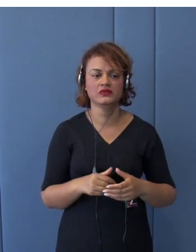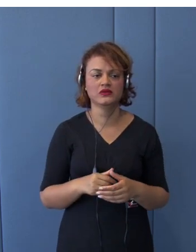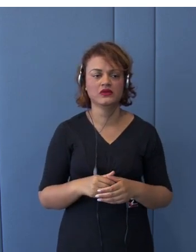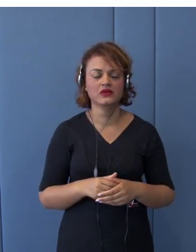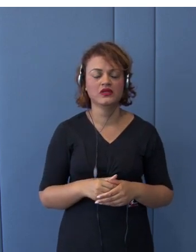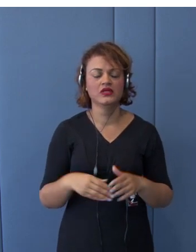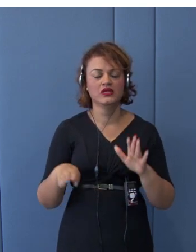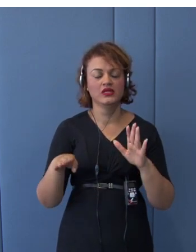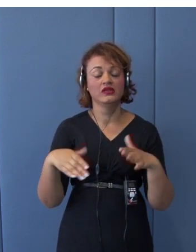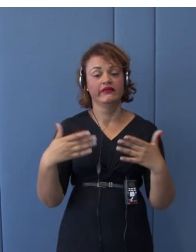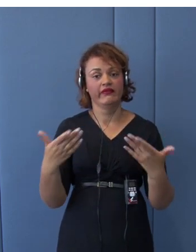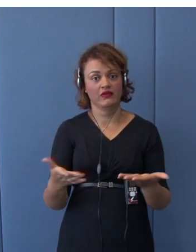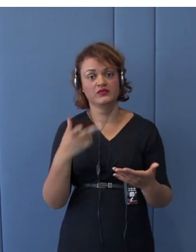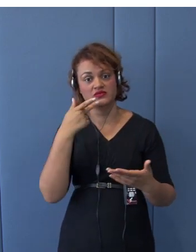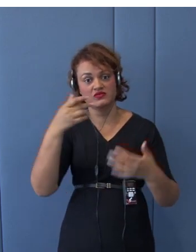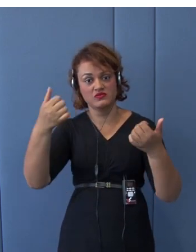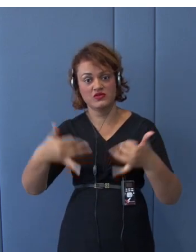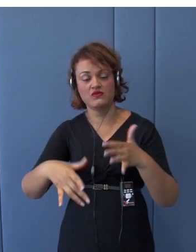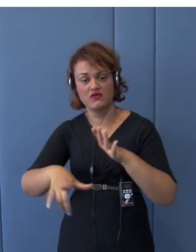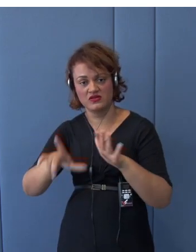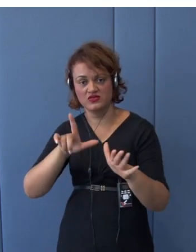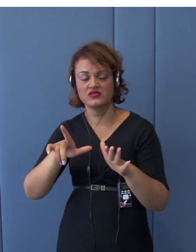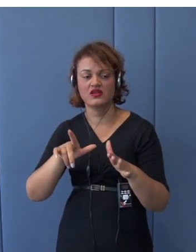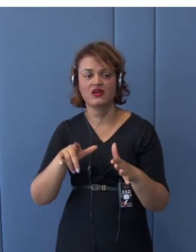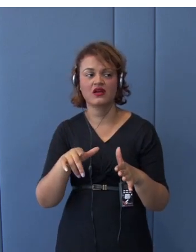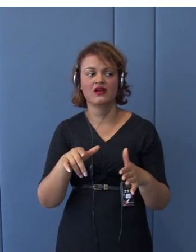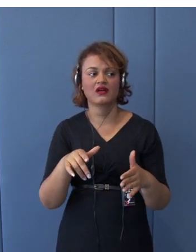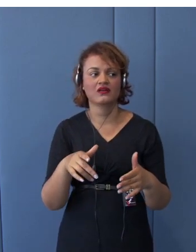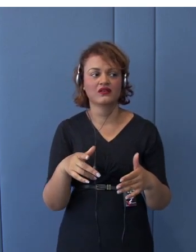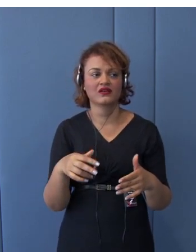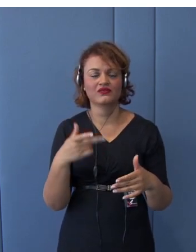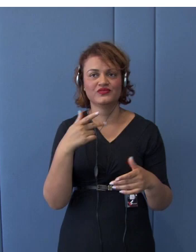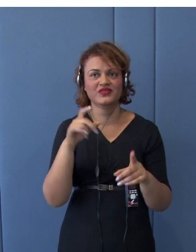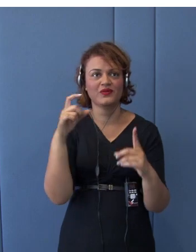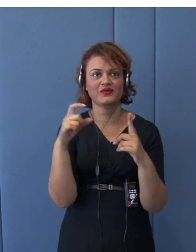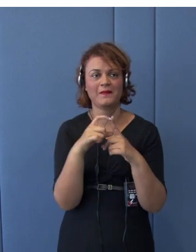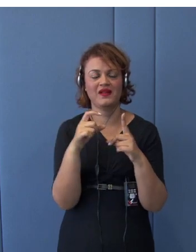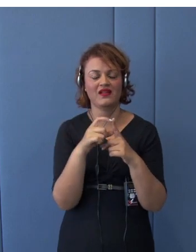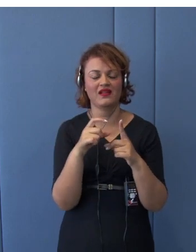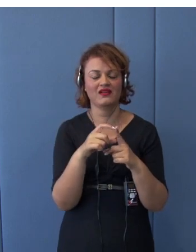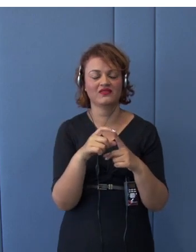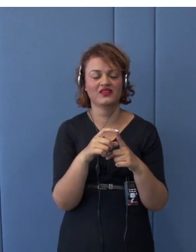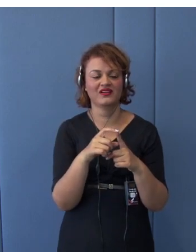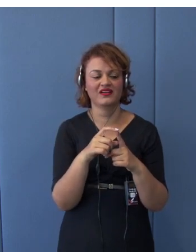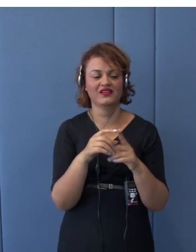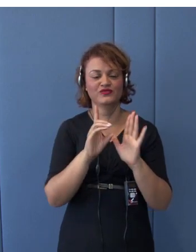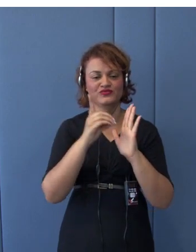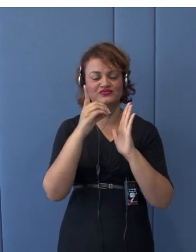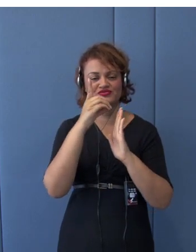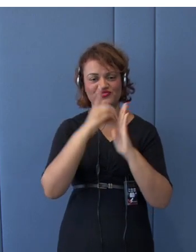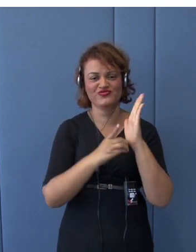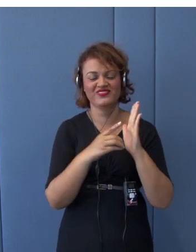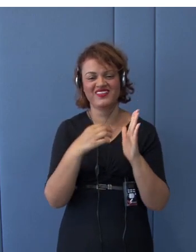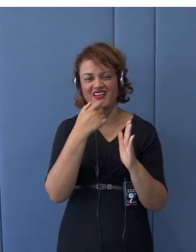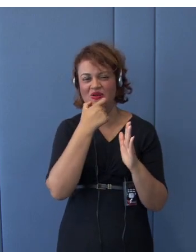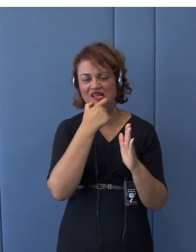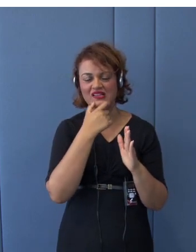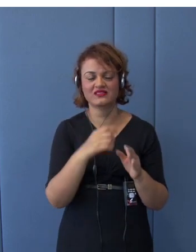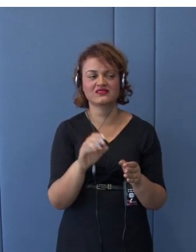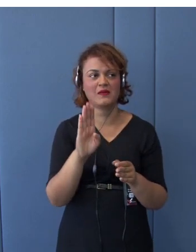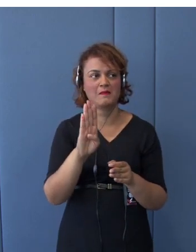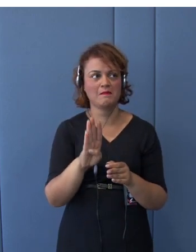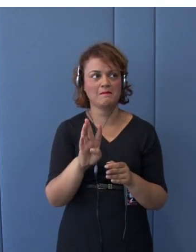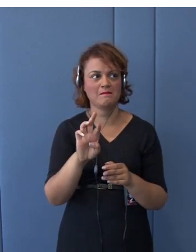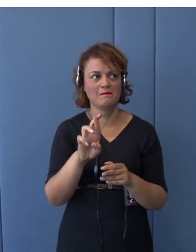find this word in the Webster English Dictionary. This is a kind of new finding. And Brexit